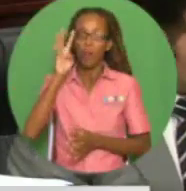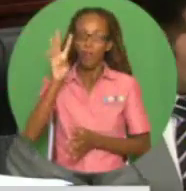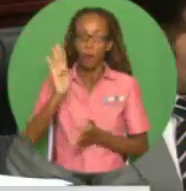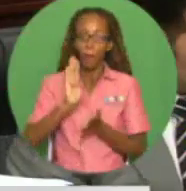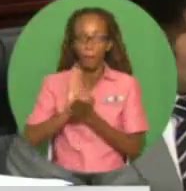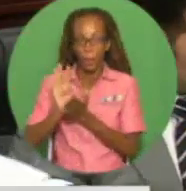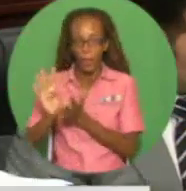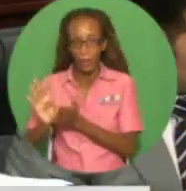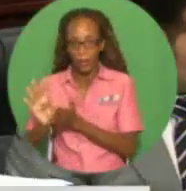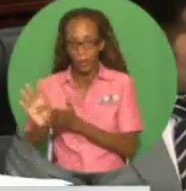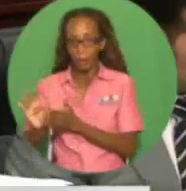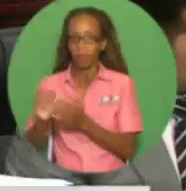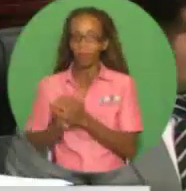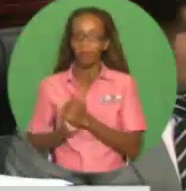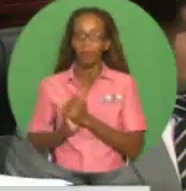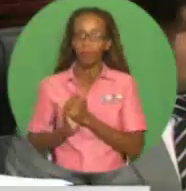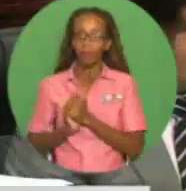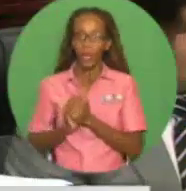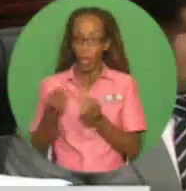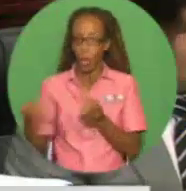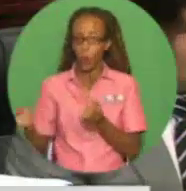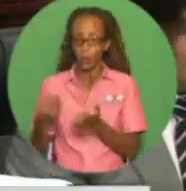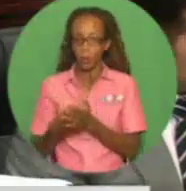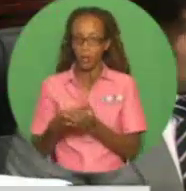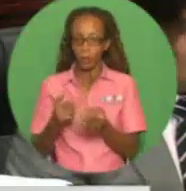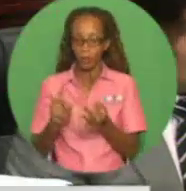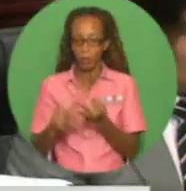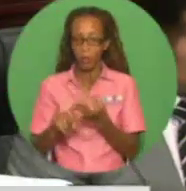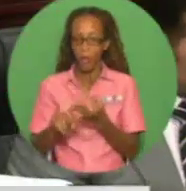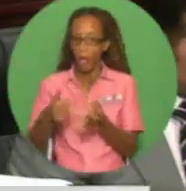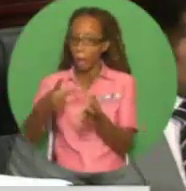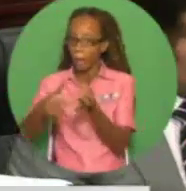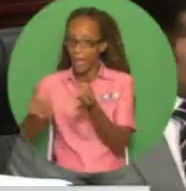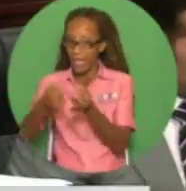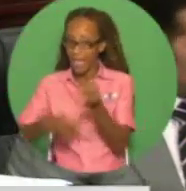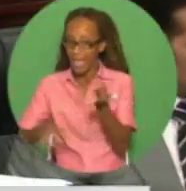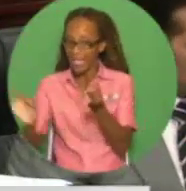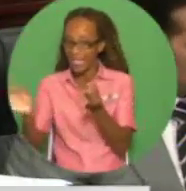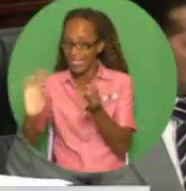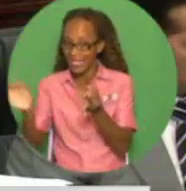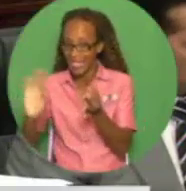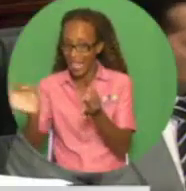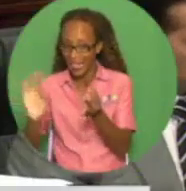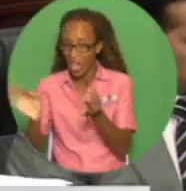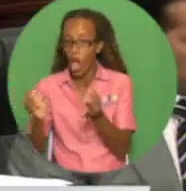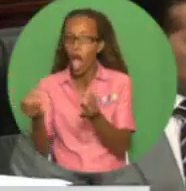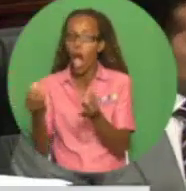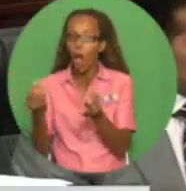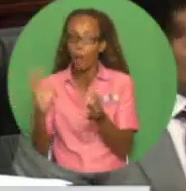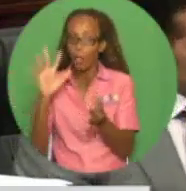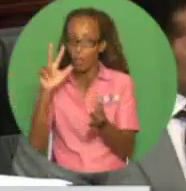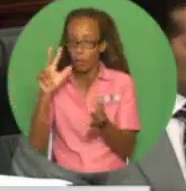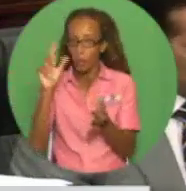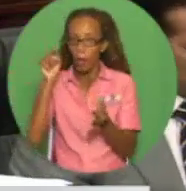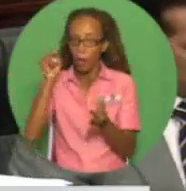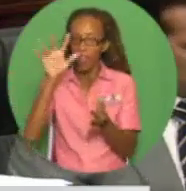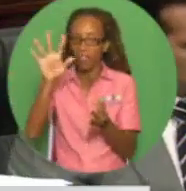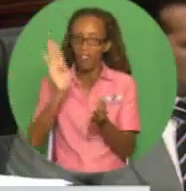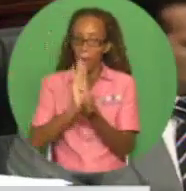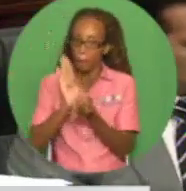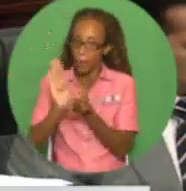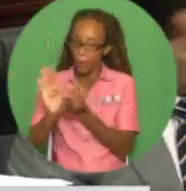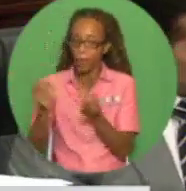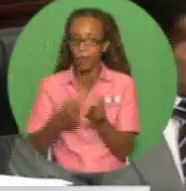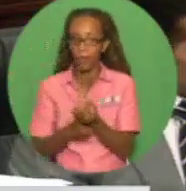refinery and marketing business units. Unpaid taxes, levies, and royalties of $3.5 billion